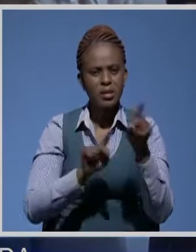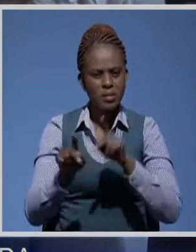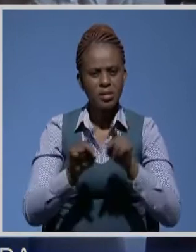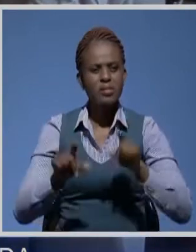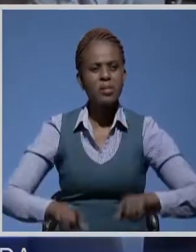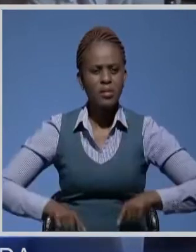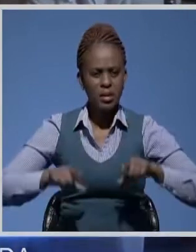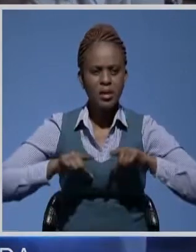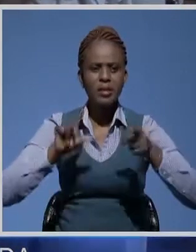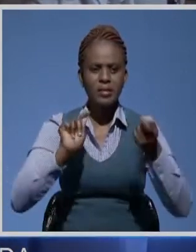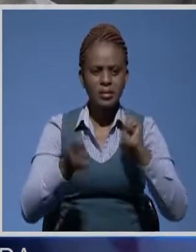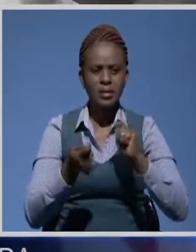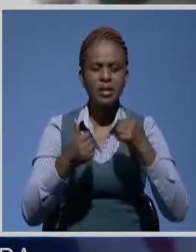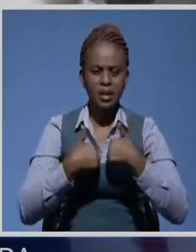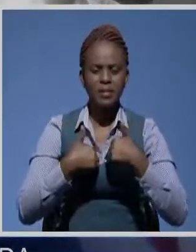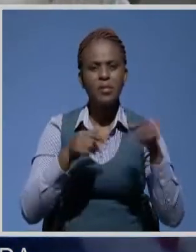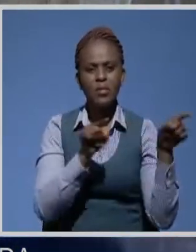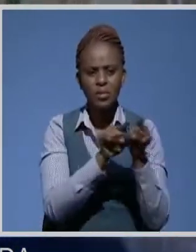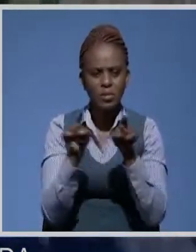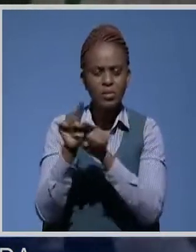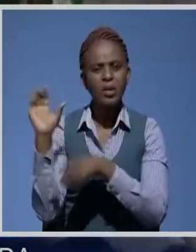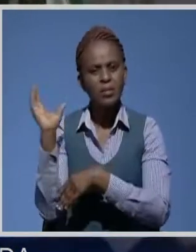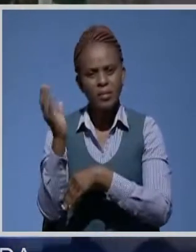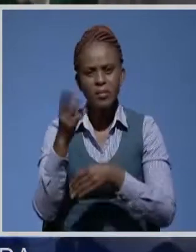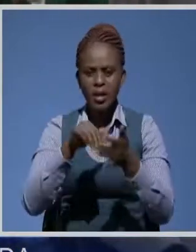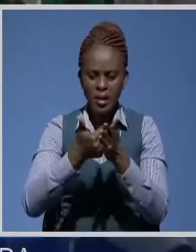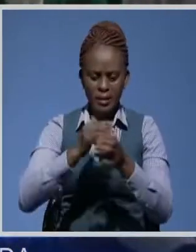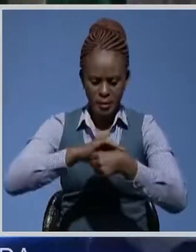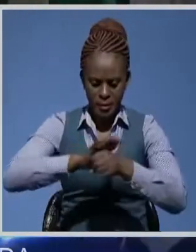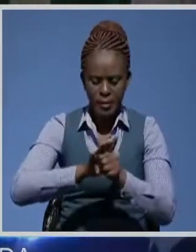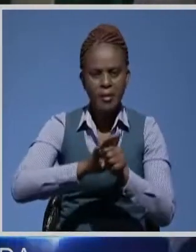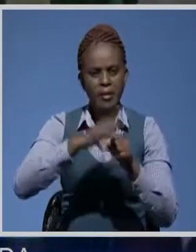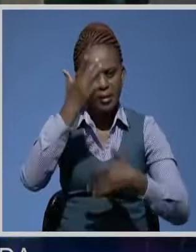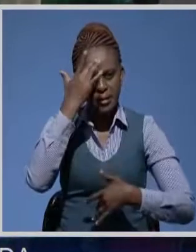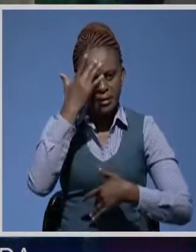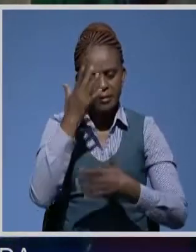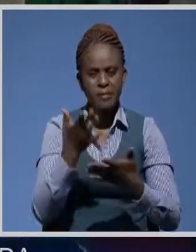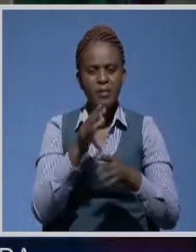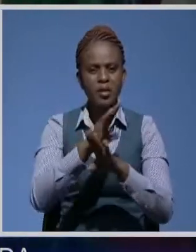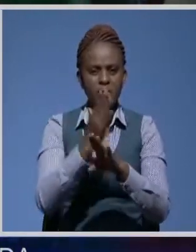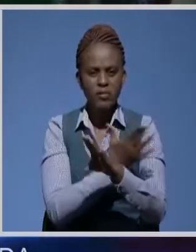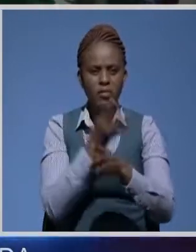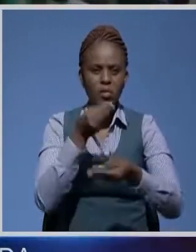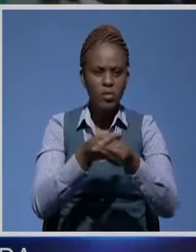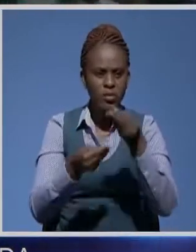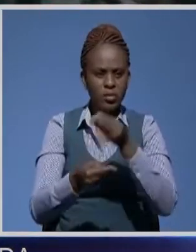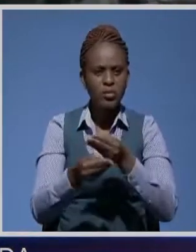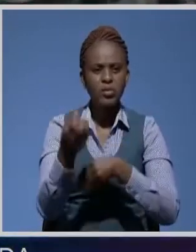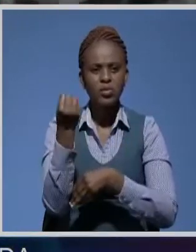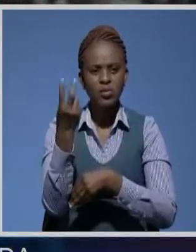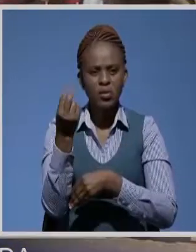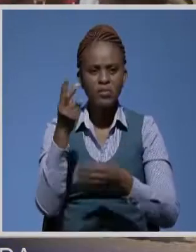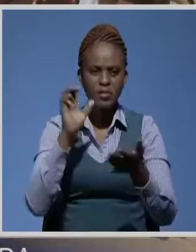Mwakalombe also addressed the congregants on COVID-19 pandemic and empowerment before contributing 12,000 kwacha and building